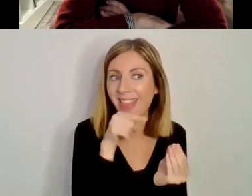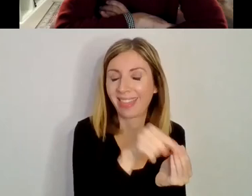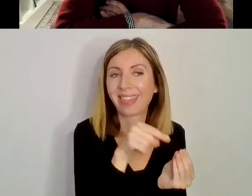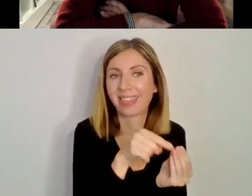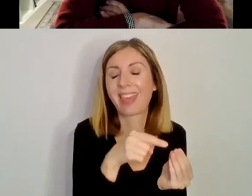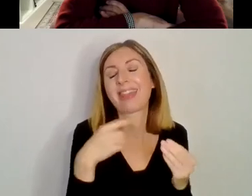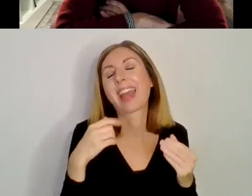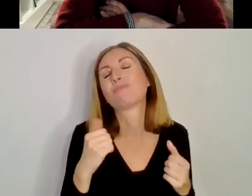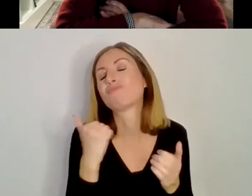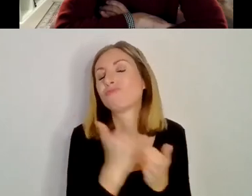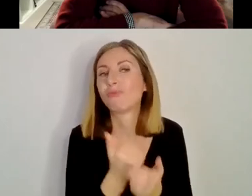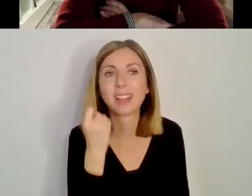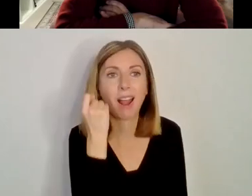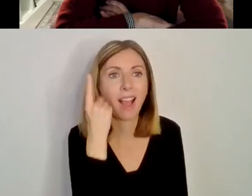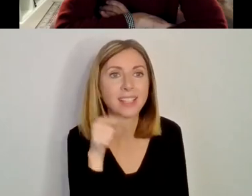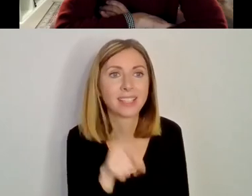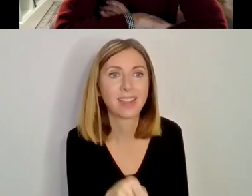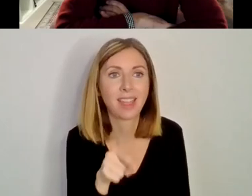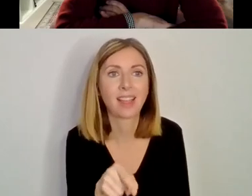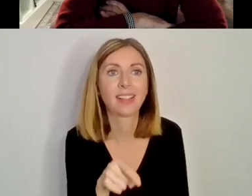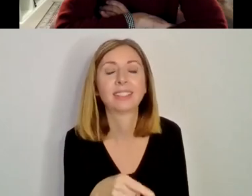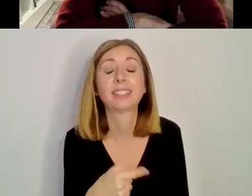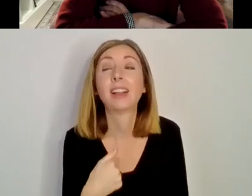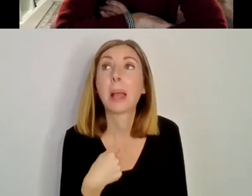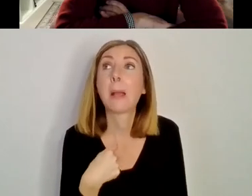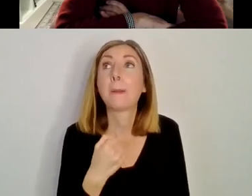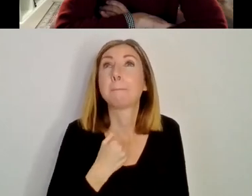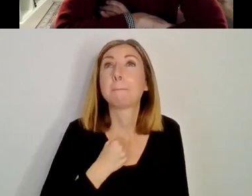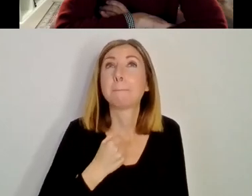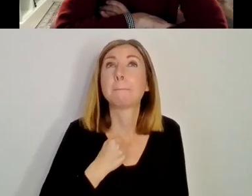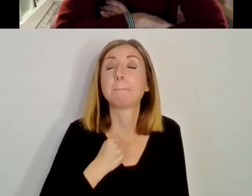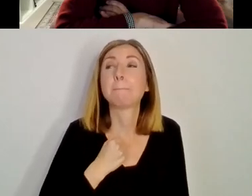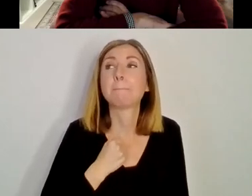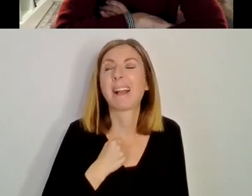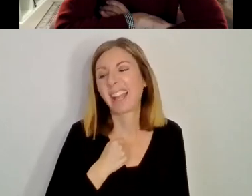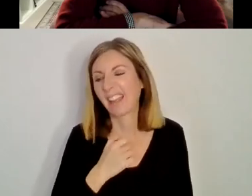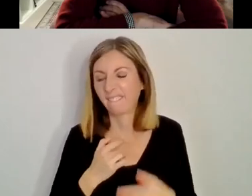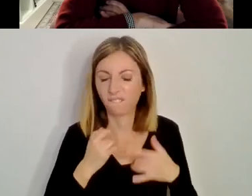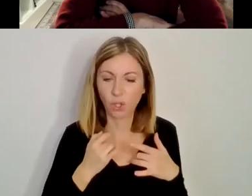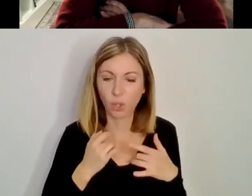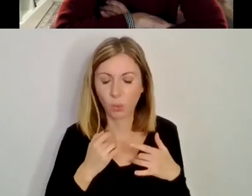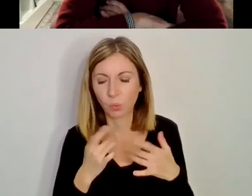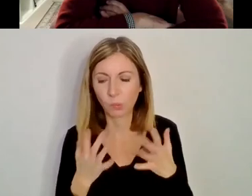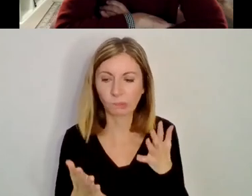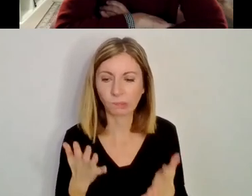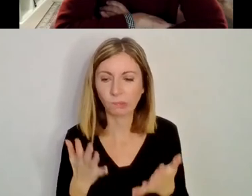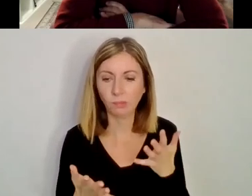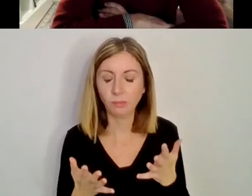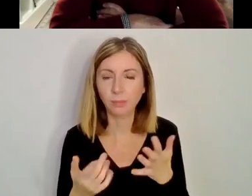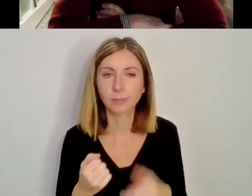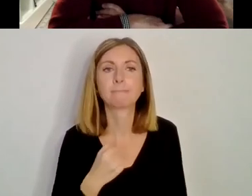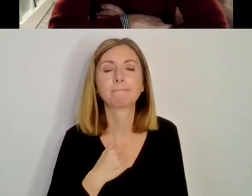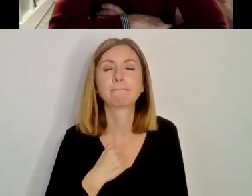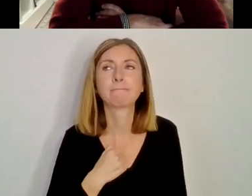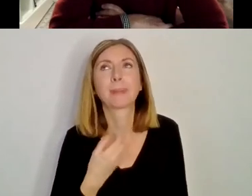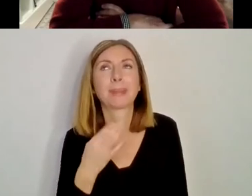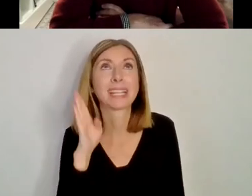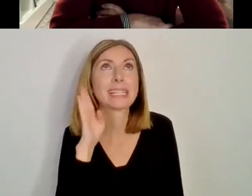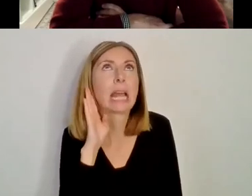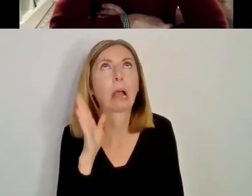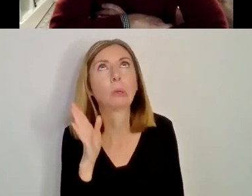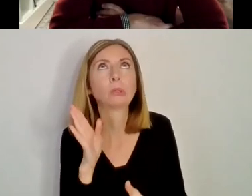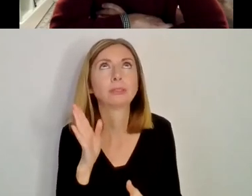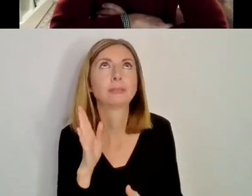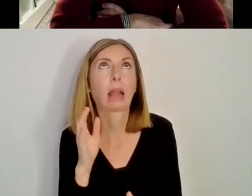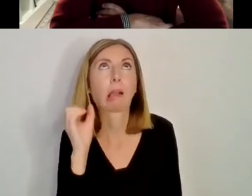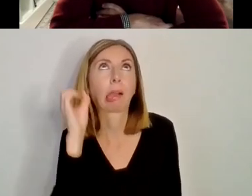Um, I mean, I suppose from where I'm, where I'm, suppose I'm coming from, I would say one way would be, and this is going to sound like a, probably a